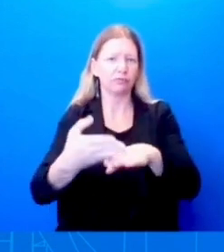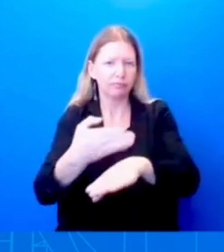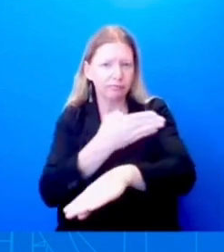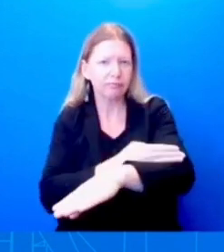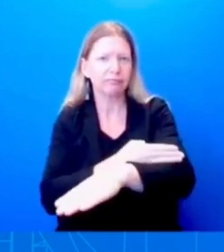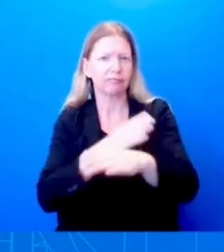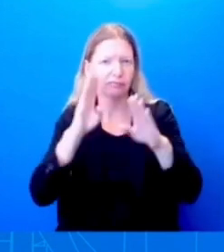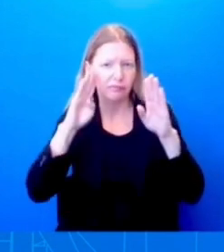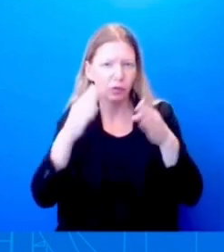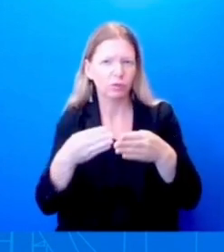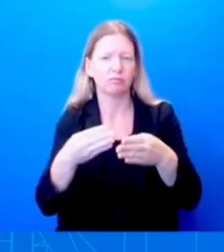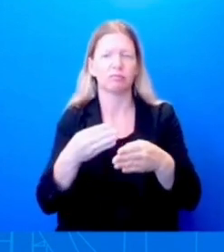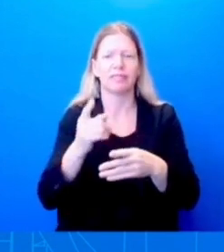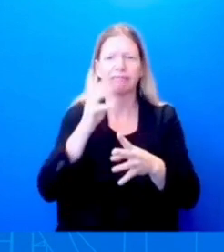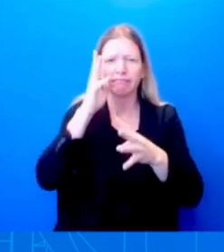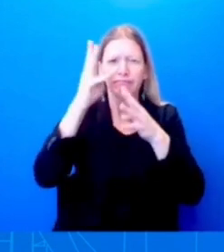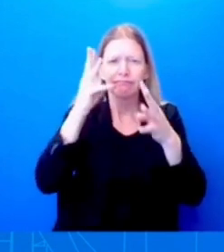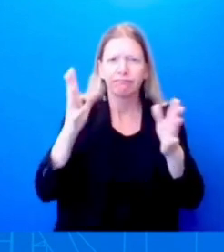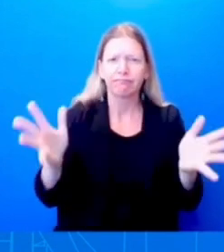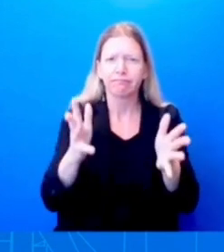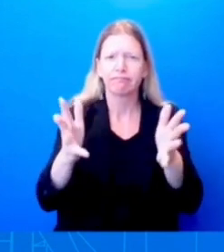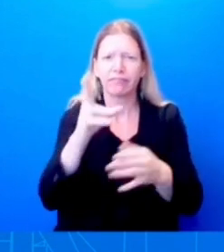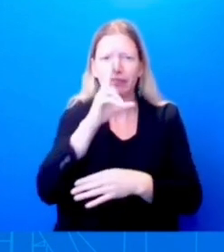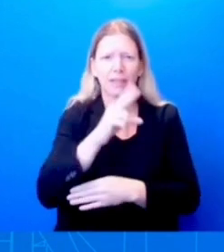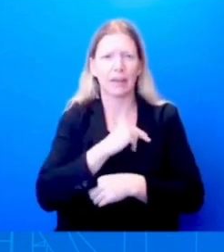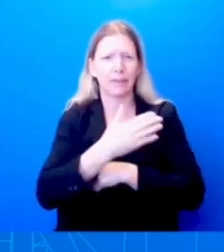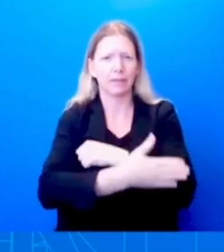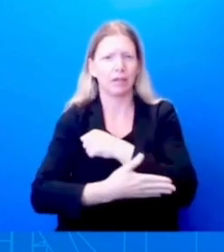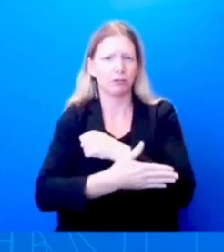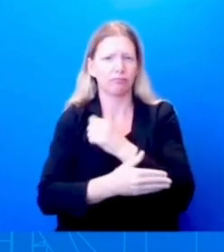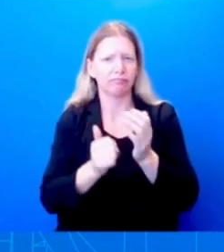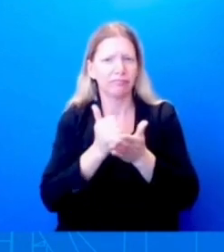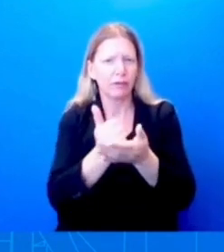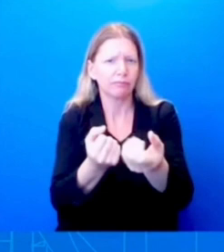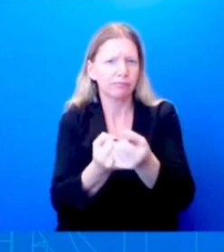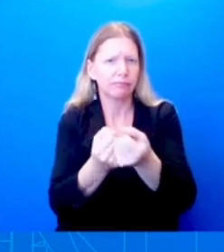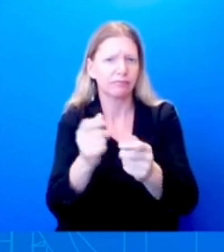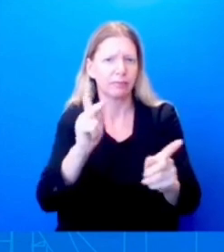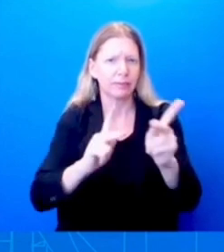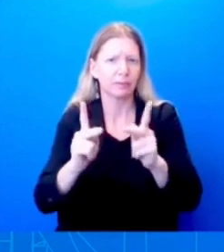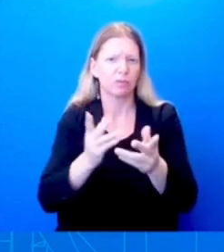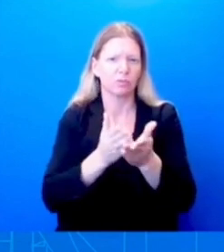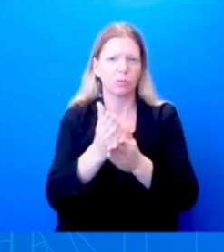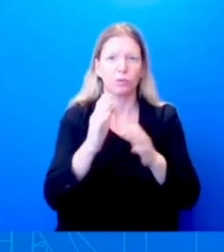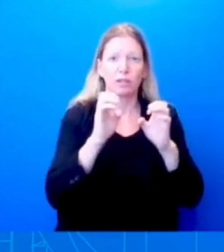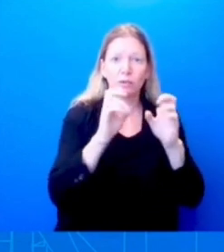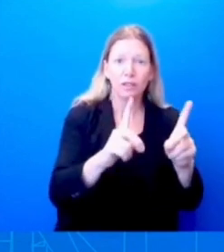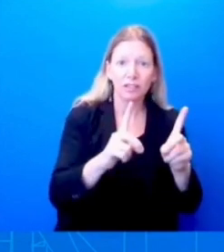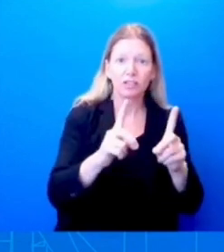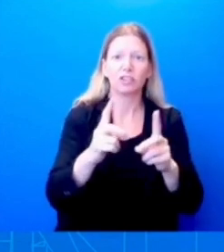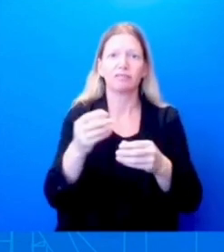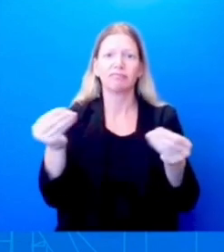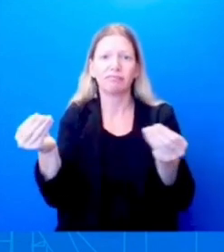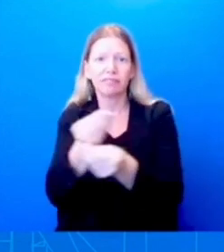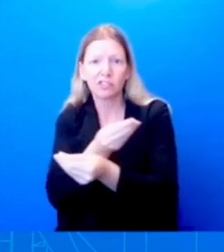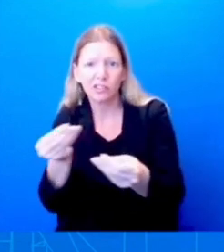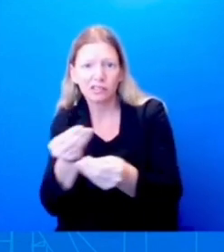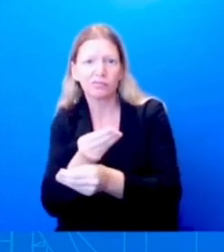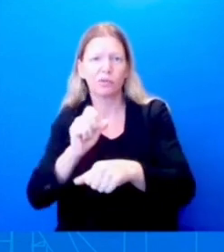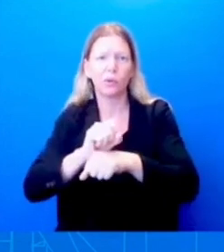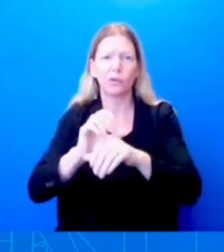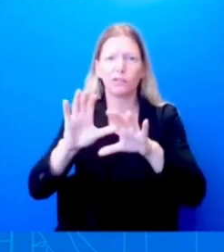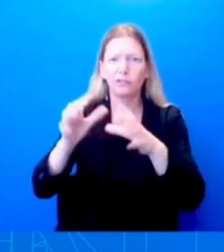-to-people ties through education, exchanges, and workforce development programs, I should say,